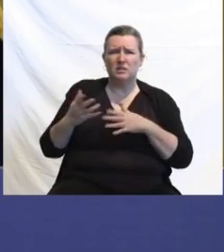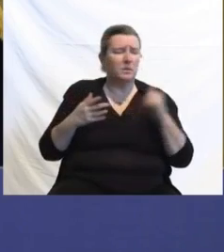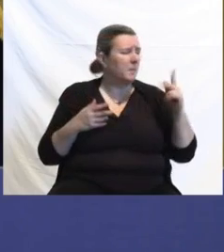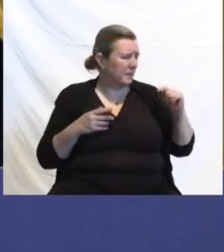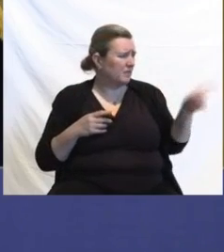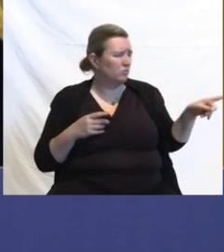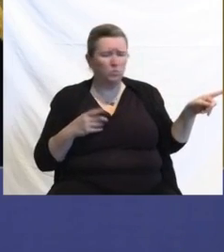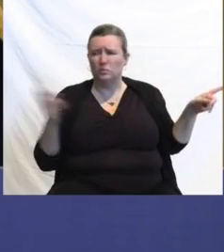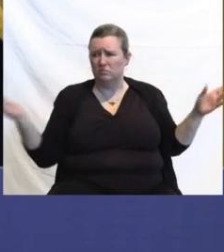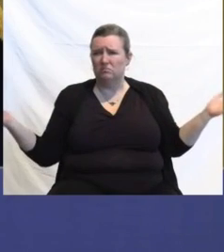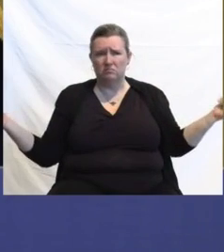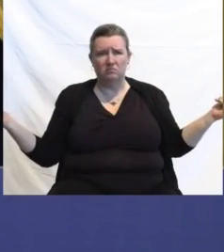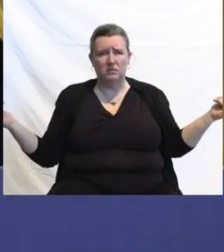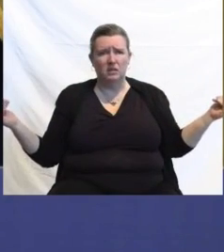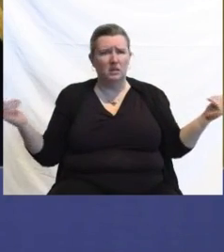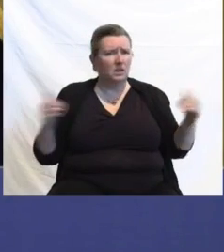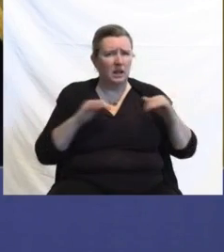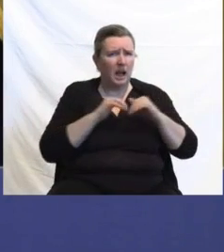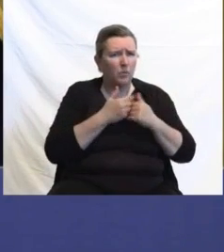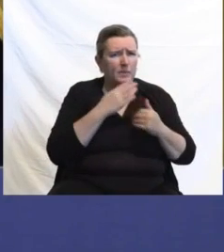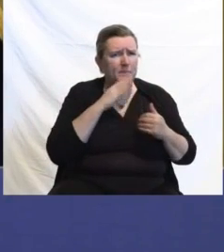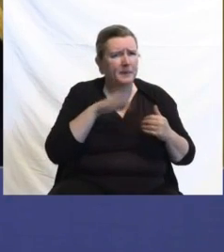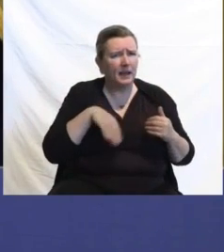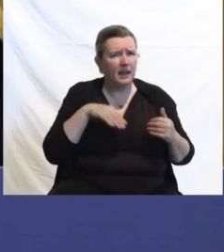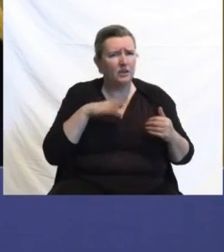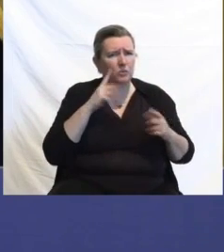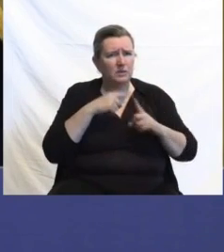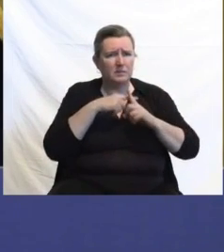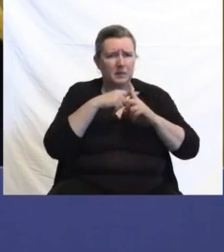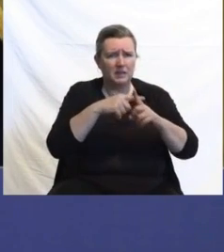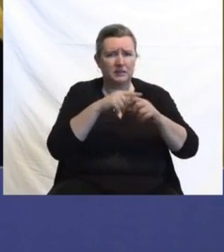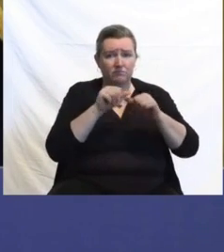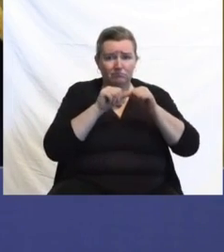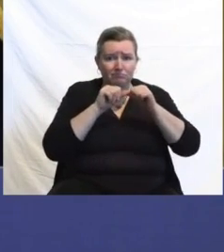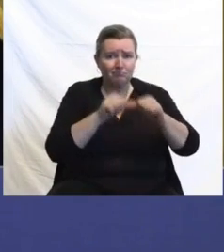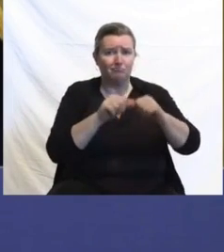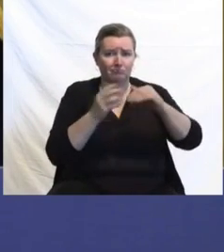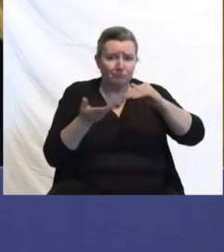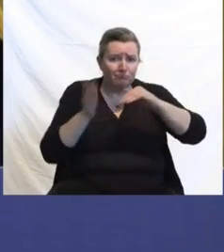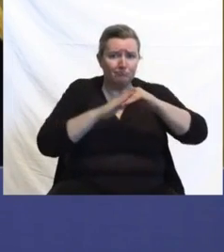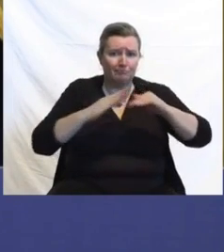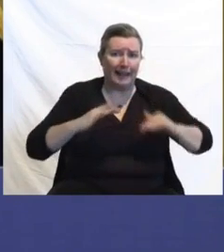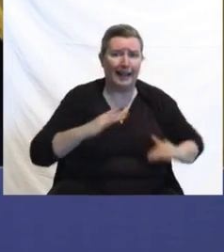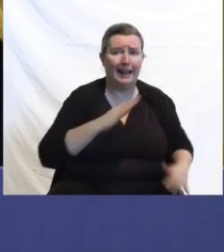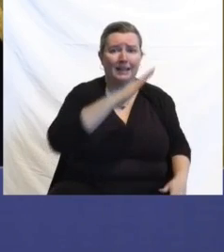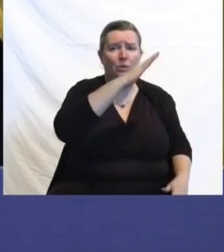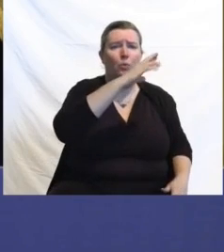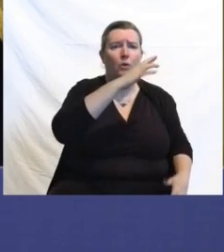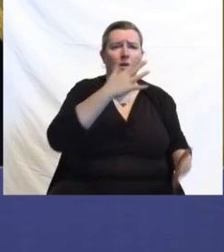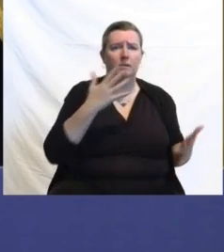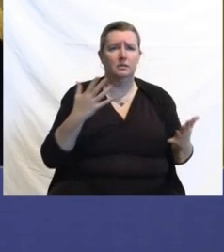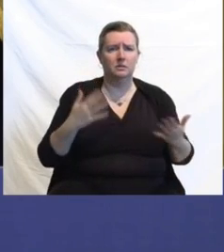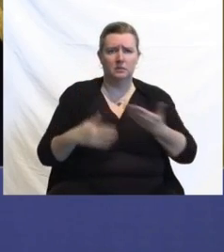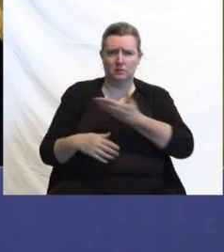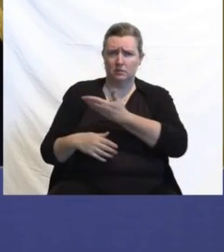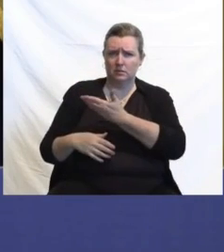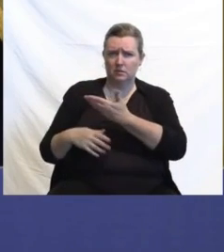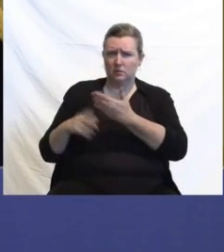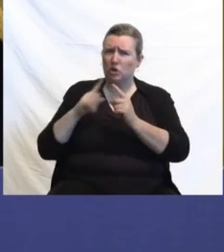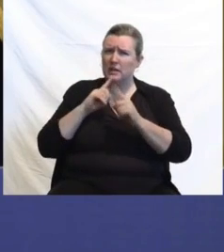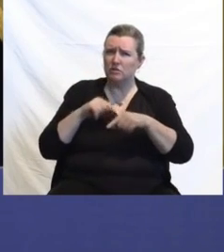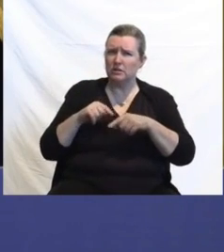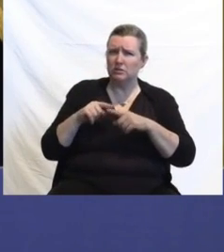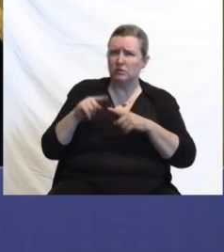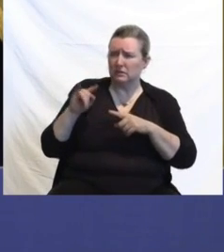how bad does this get? I think, I don't want to put words in your mouth, but you should answer this and Tina, you're